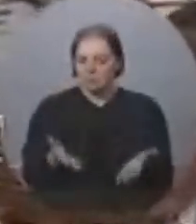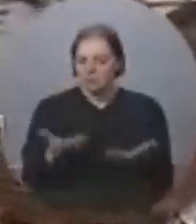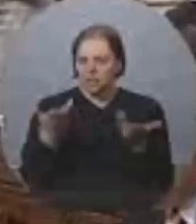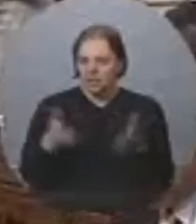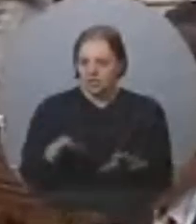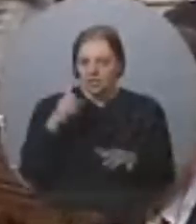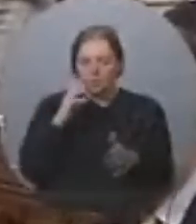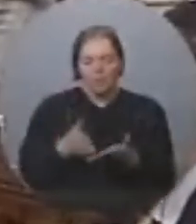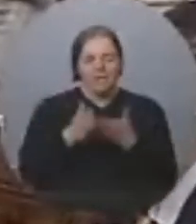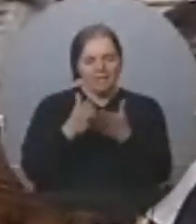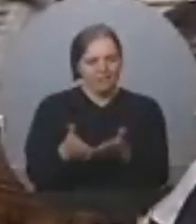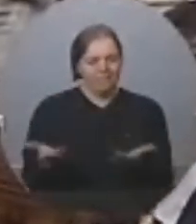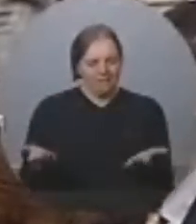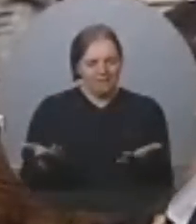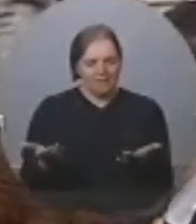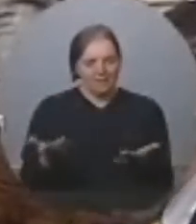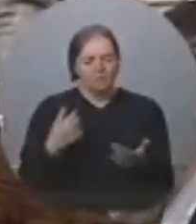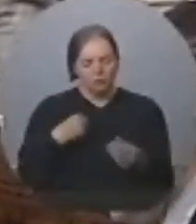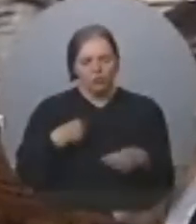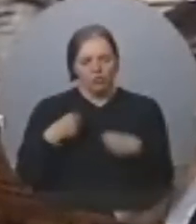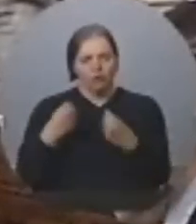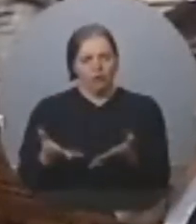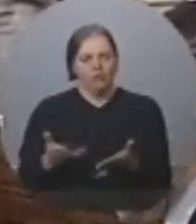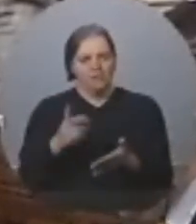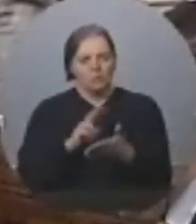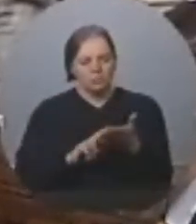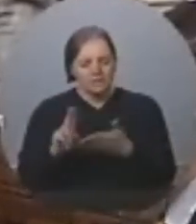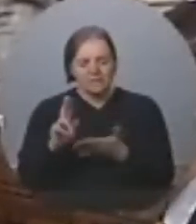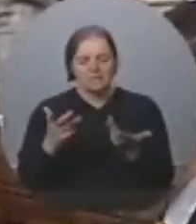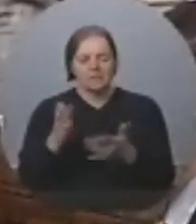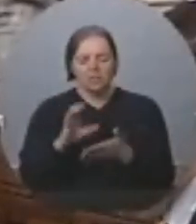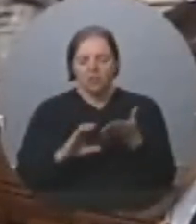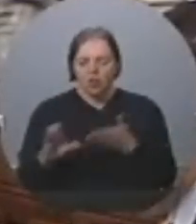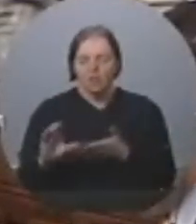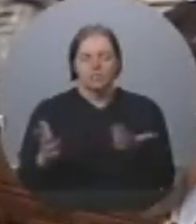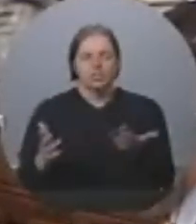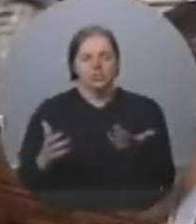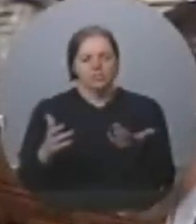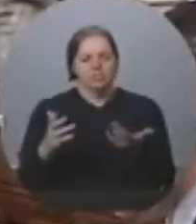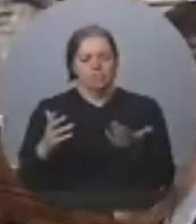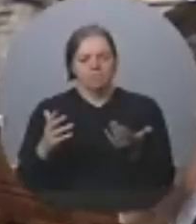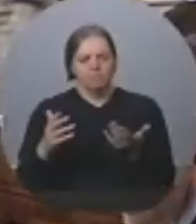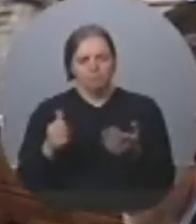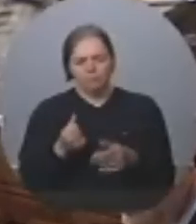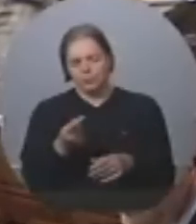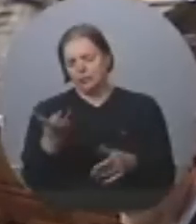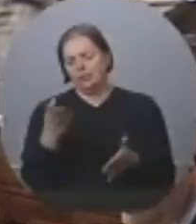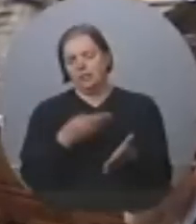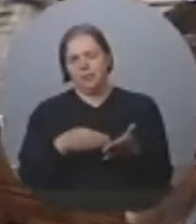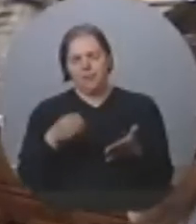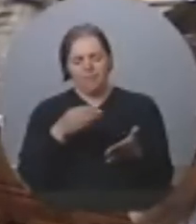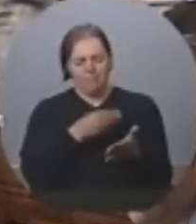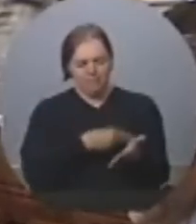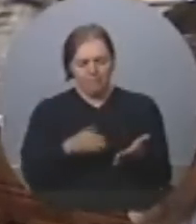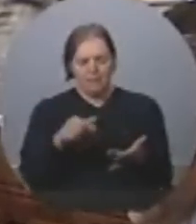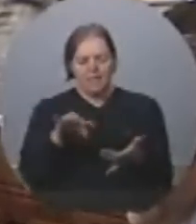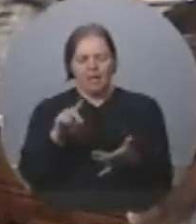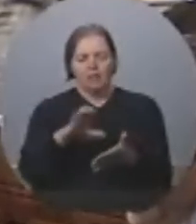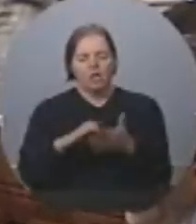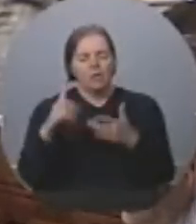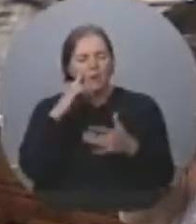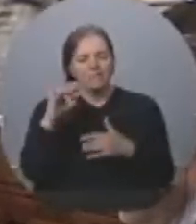given us a million dollars for the infrastructure,